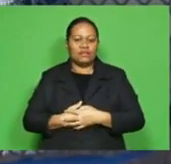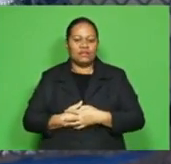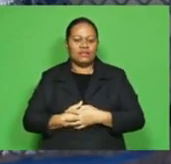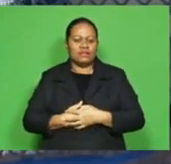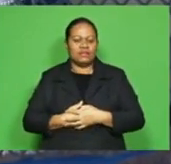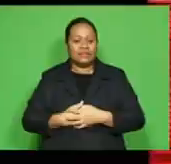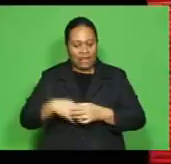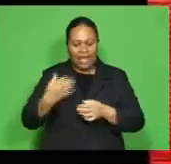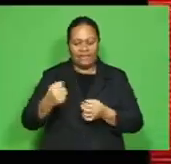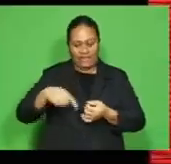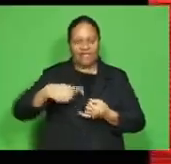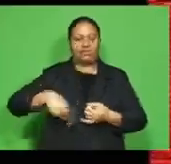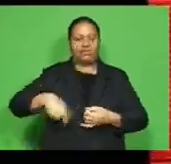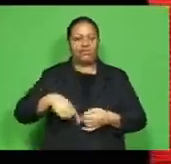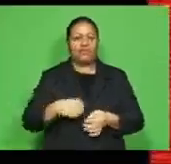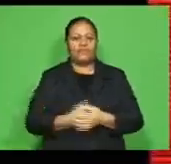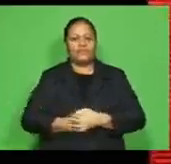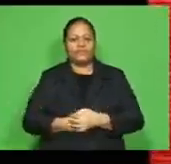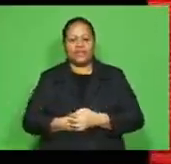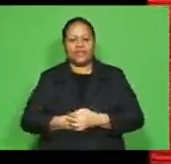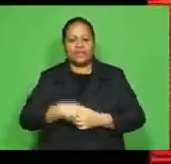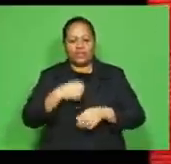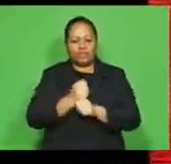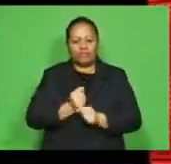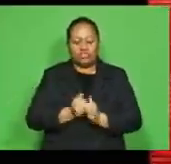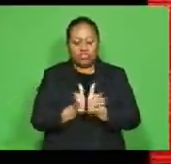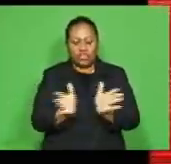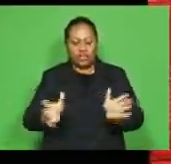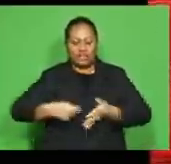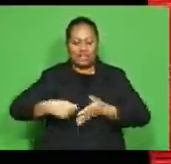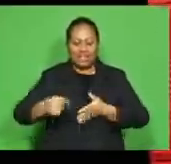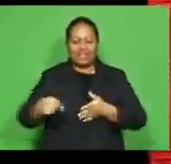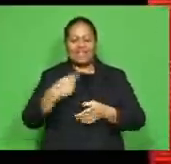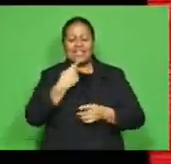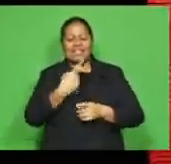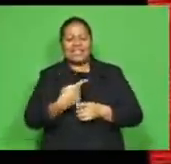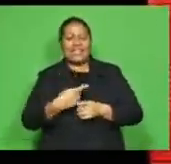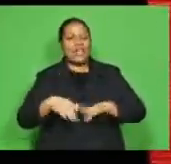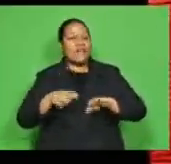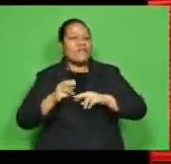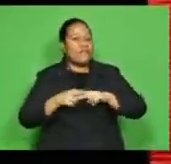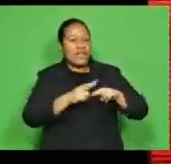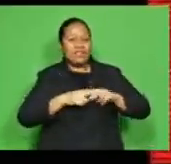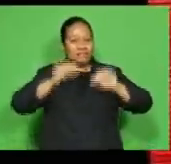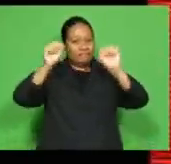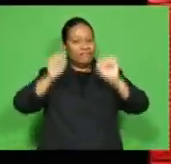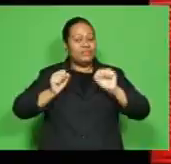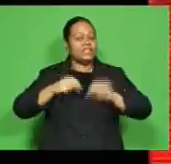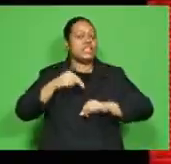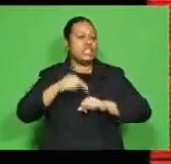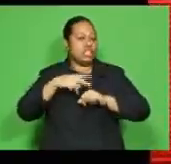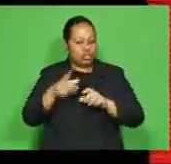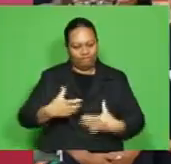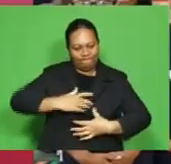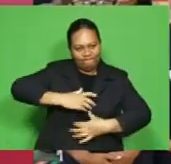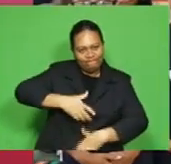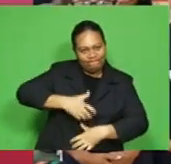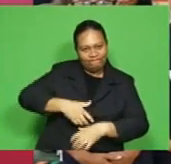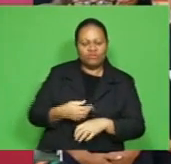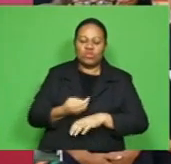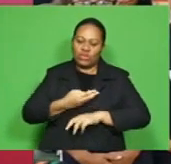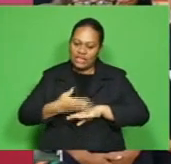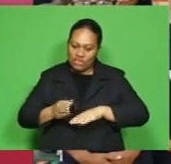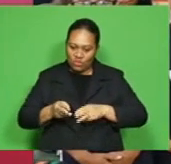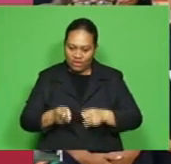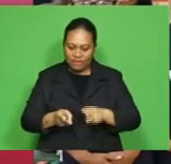one here in Suva. Secretary General Chosaya Tuinamata says Fiji weightlifting will also need to adapt to the new norm. We've just